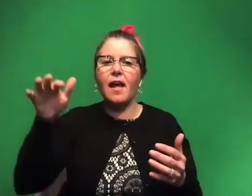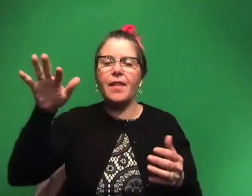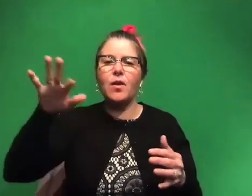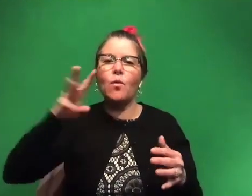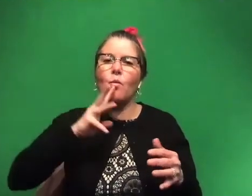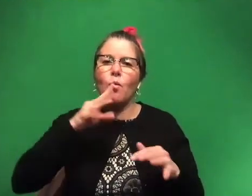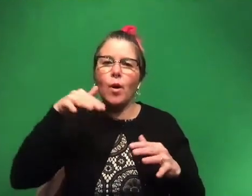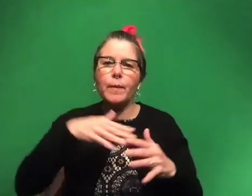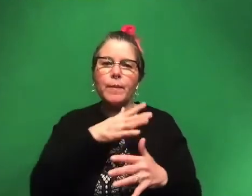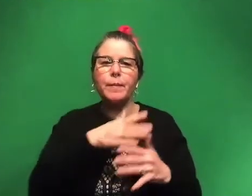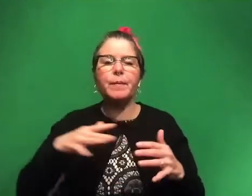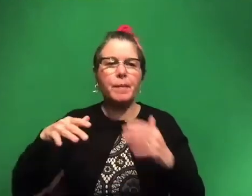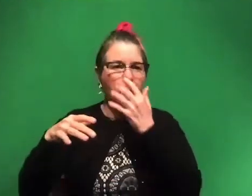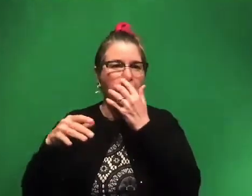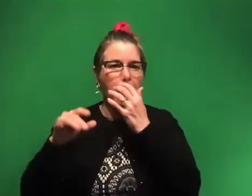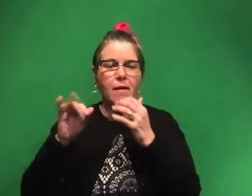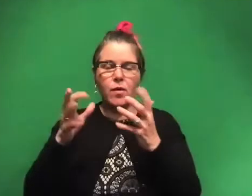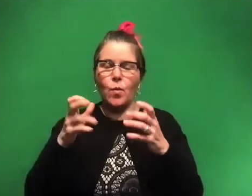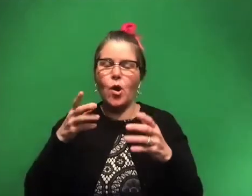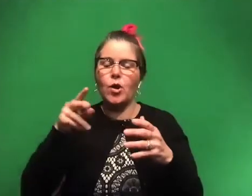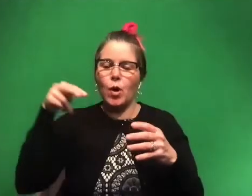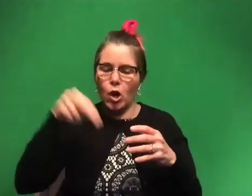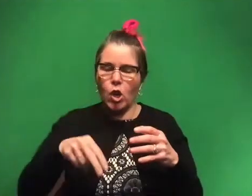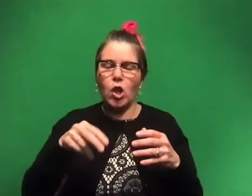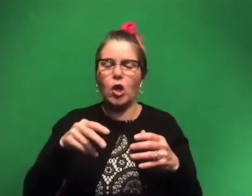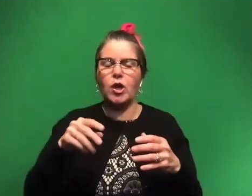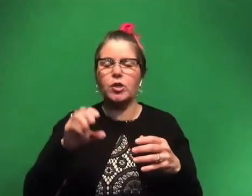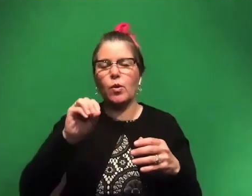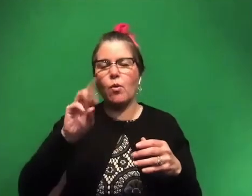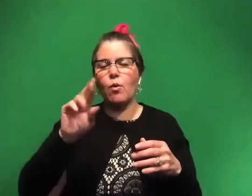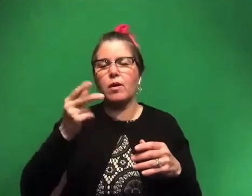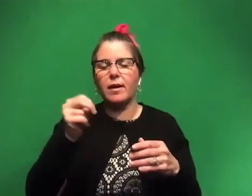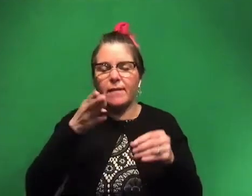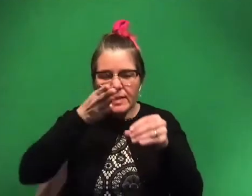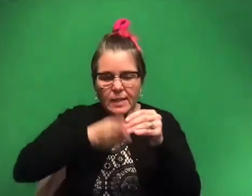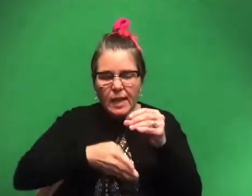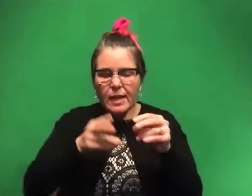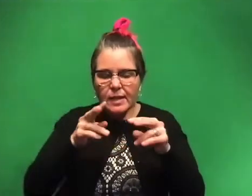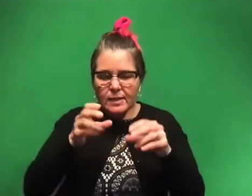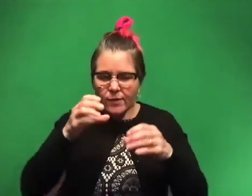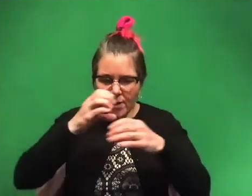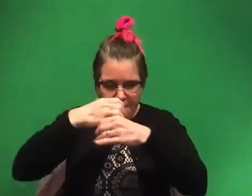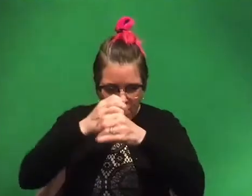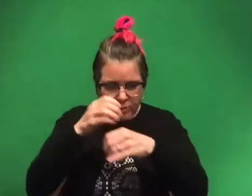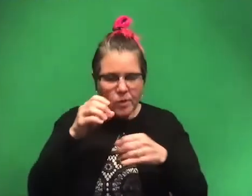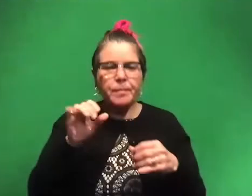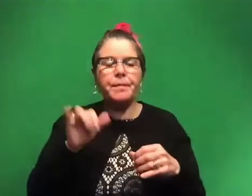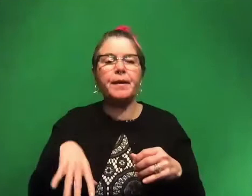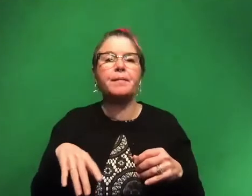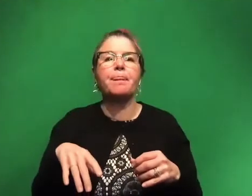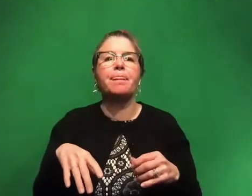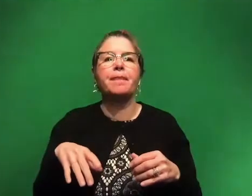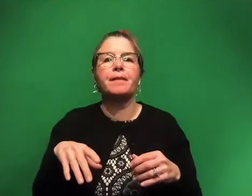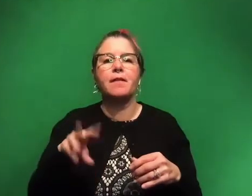little slice that basically if you want to like look into an organ and take a little slice of it and see what's in there for the microscope, you do that. And the little